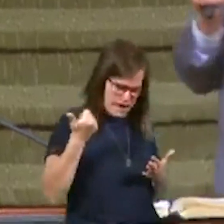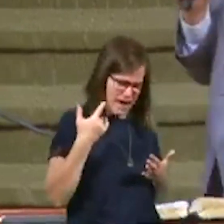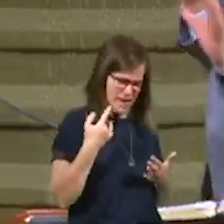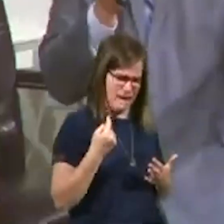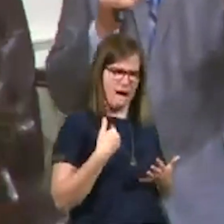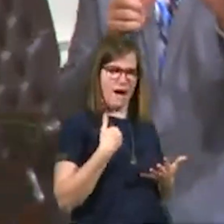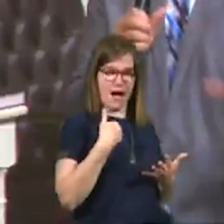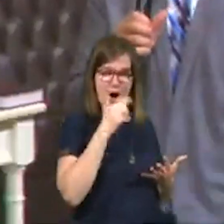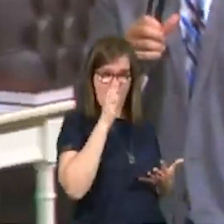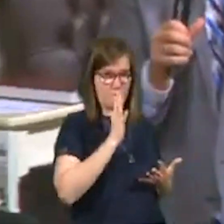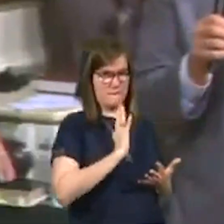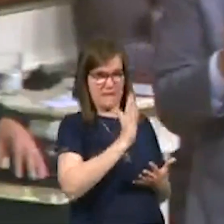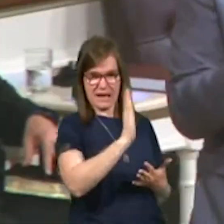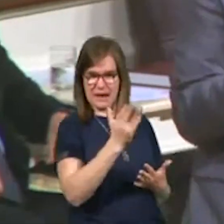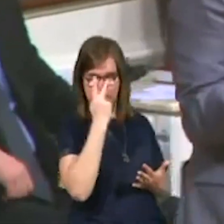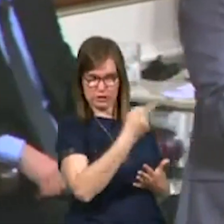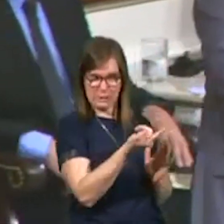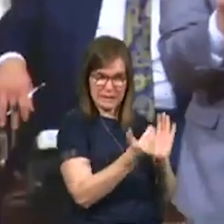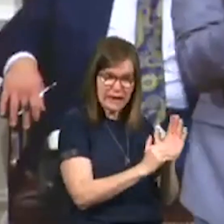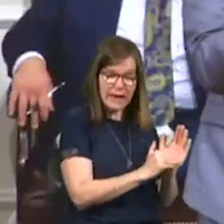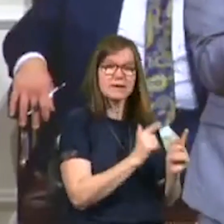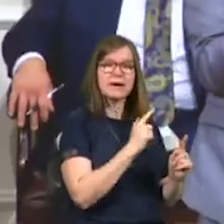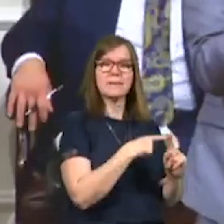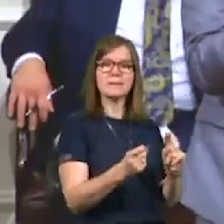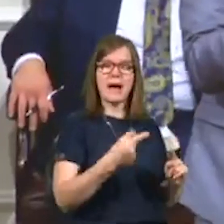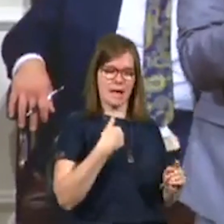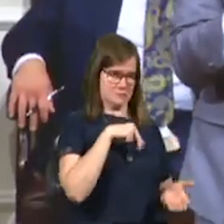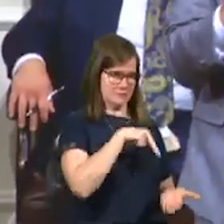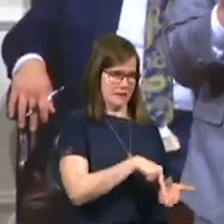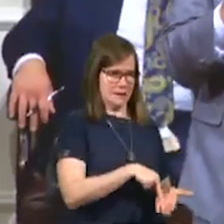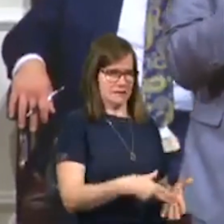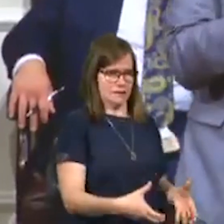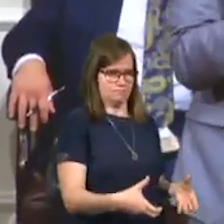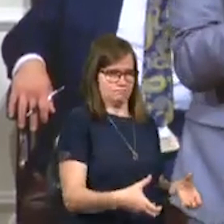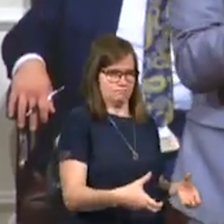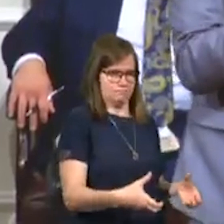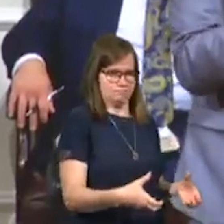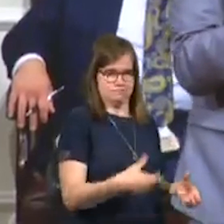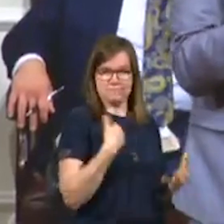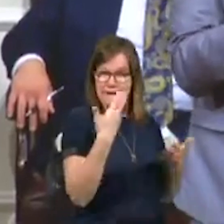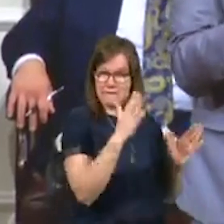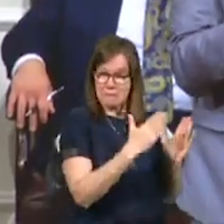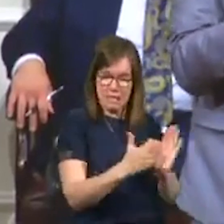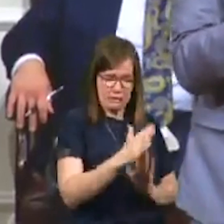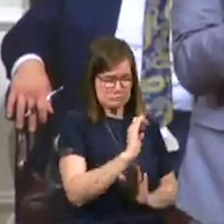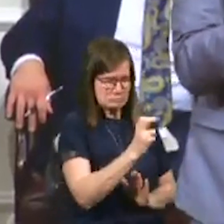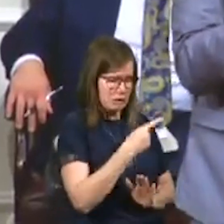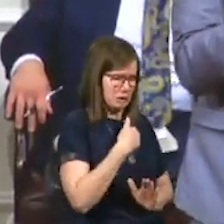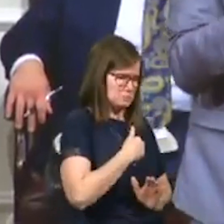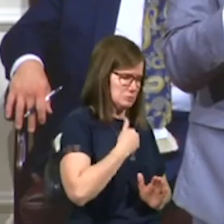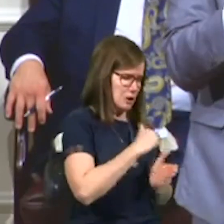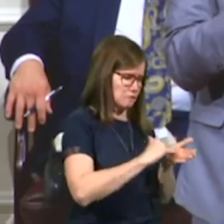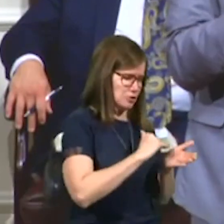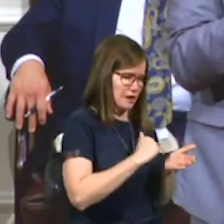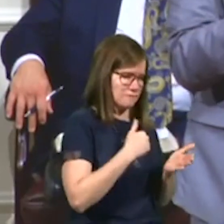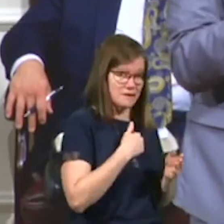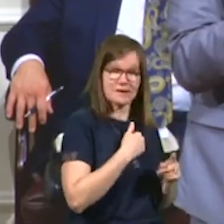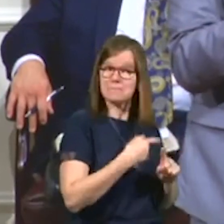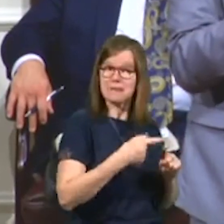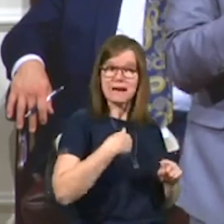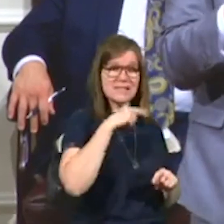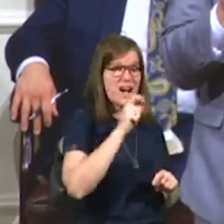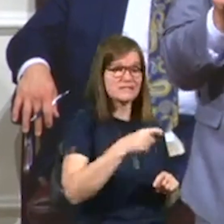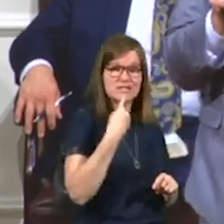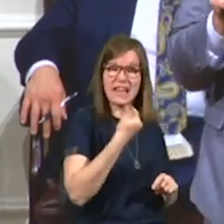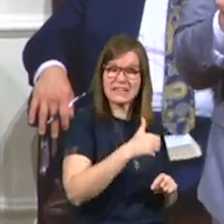it. I would be fine if I had never seen him again. But here I am standing there. I had it all planned out. Brother Chuck, I'm sorry. Please forgive me. But I didn't even have to